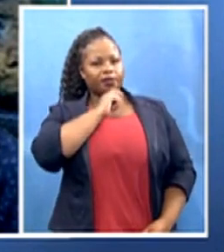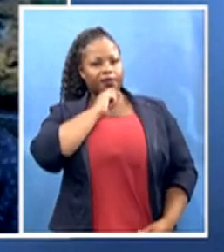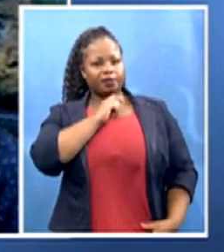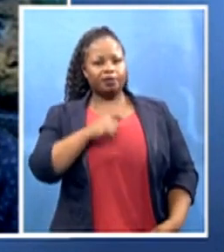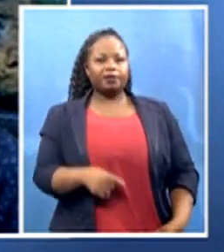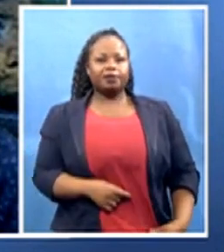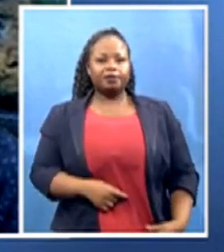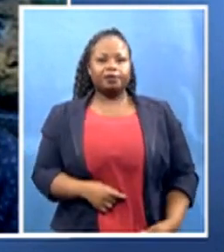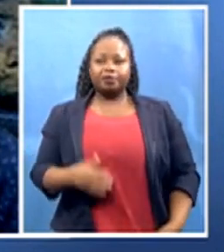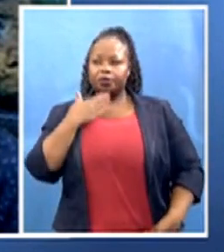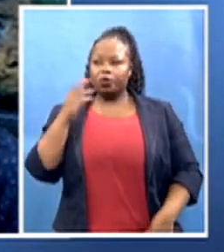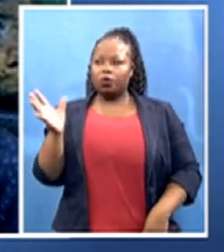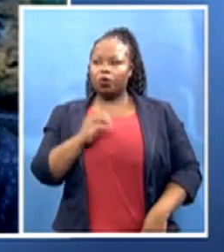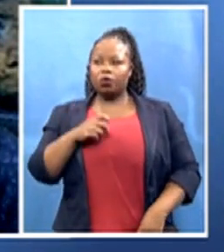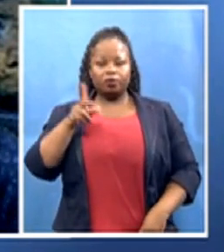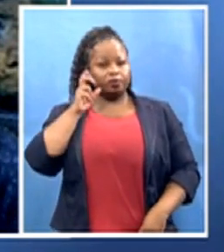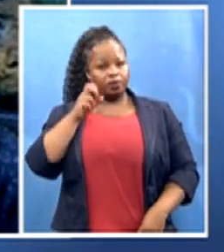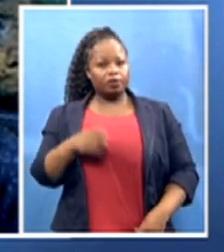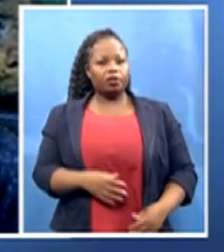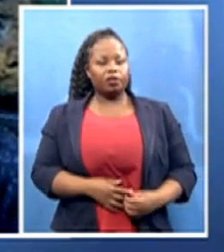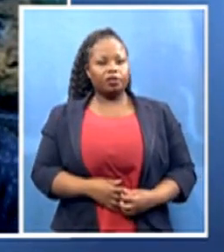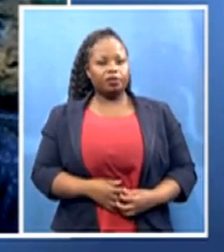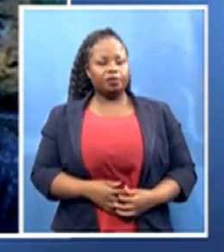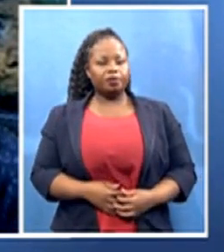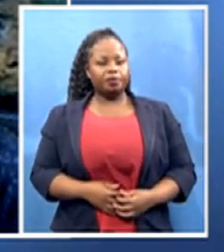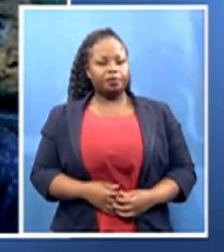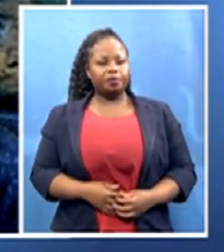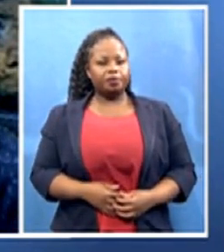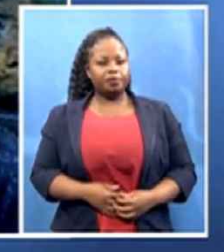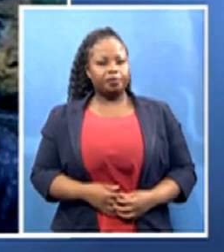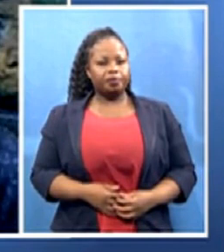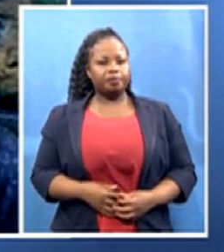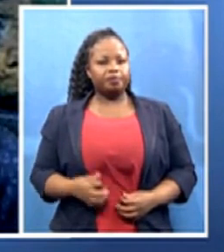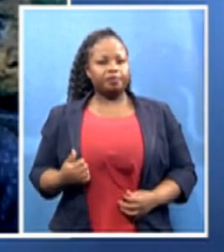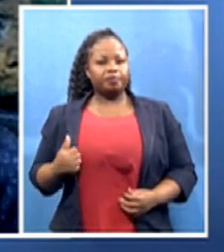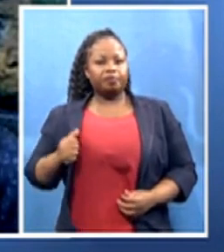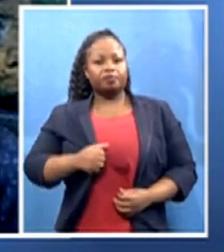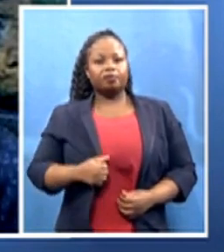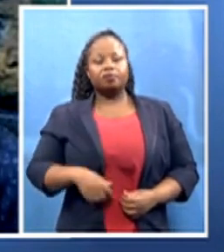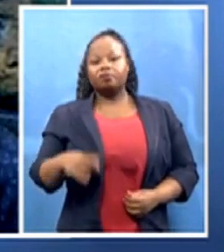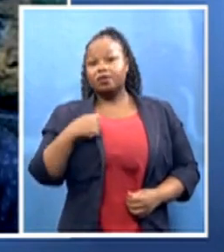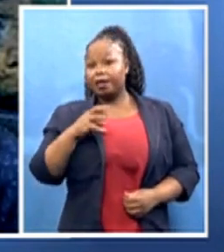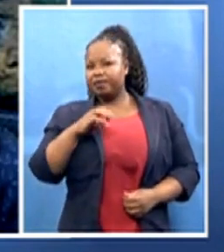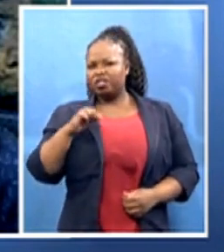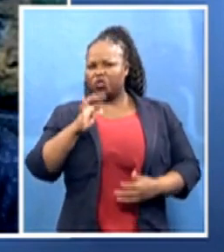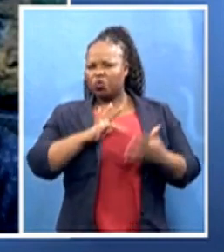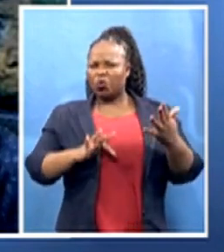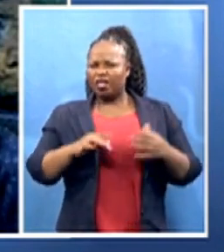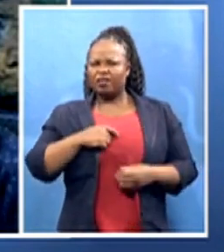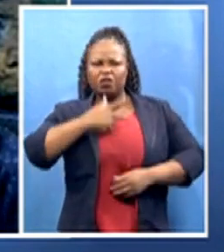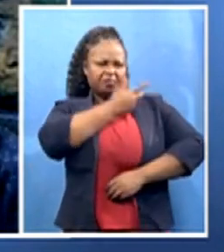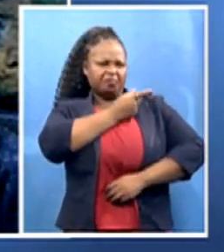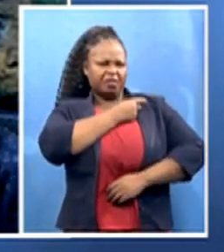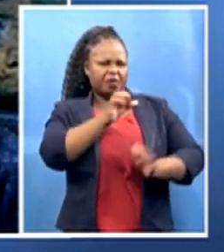viewers. I don't know if you're listening to the MEC story just now. Why is vaccination important, including the COVID